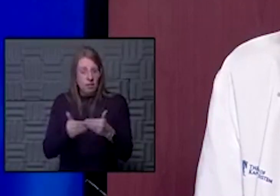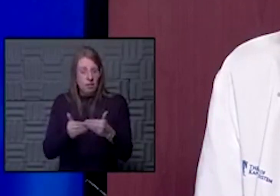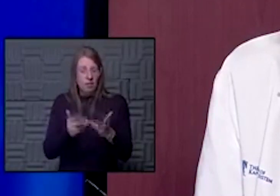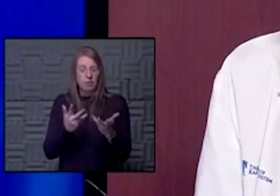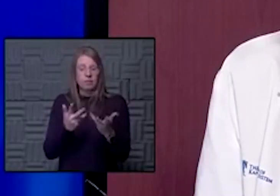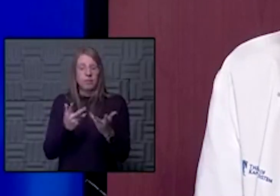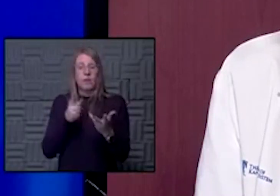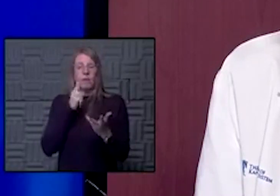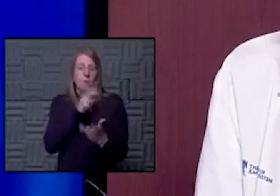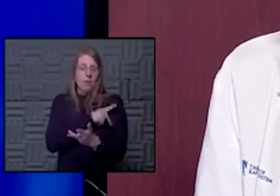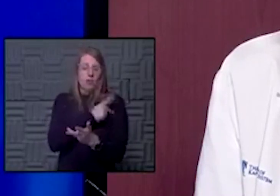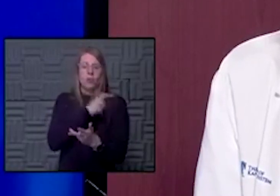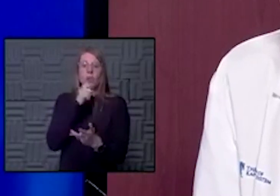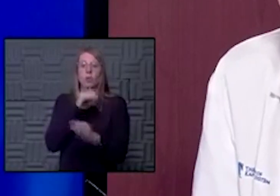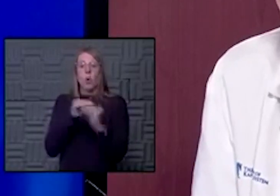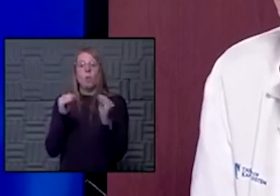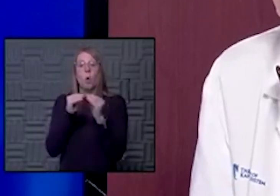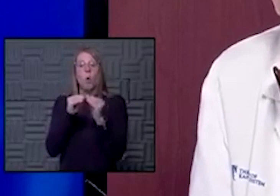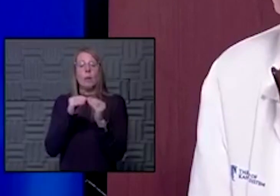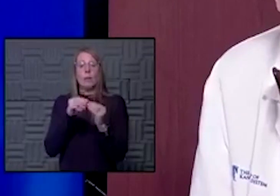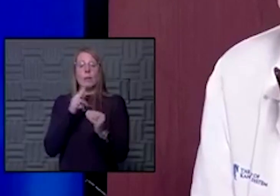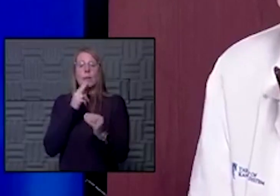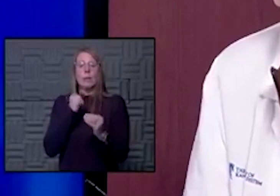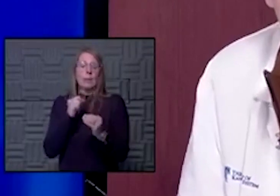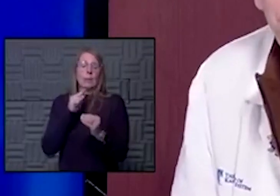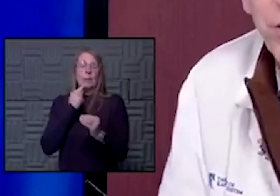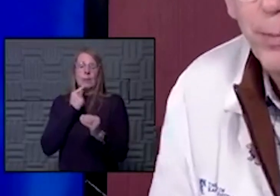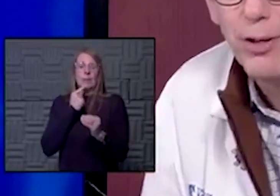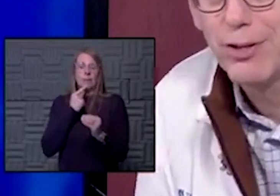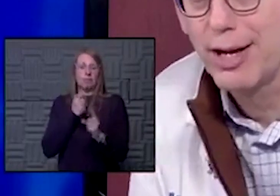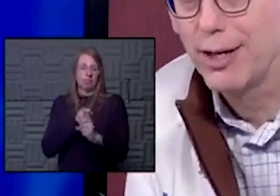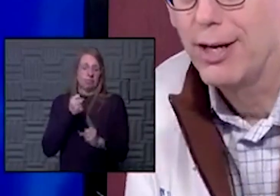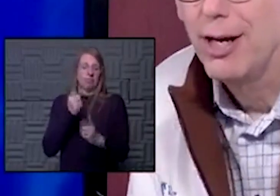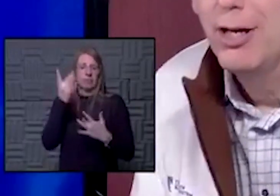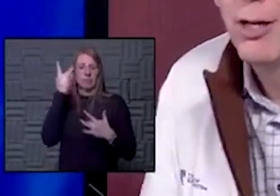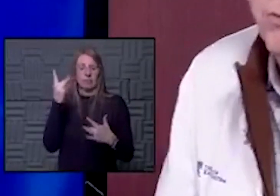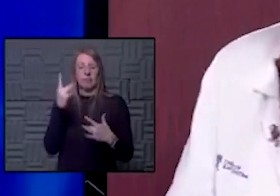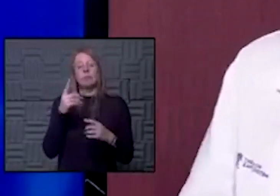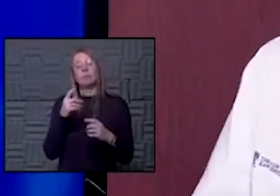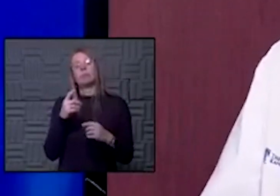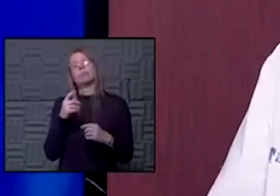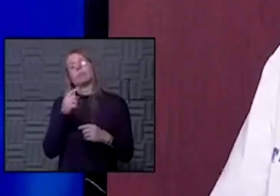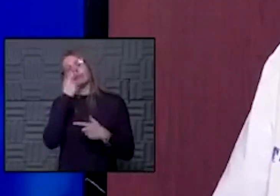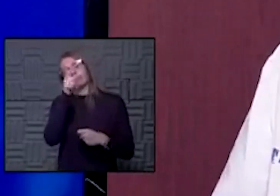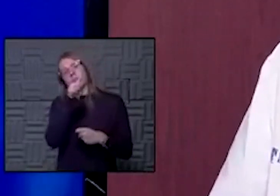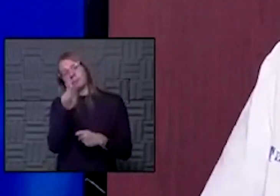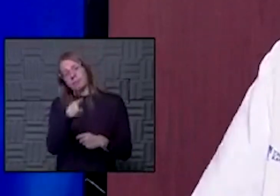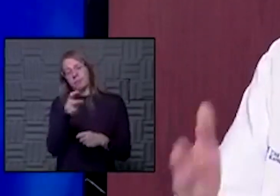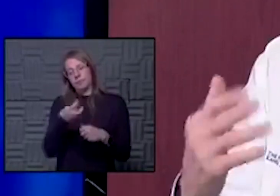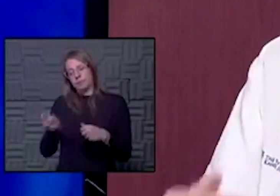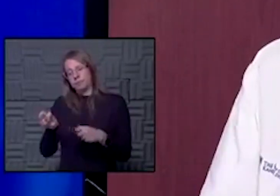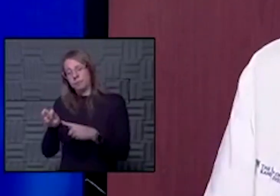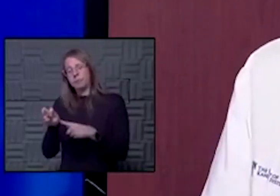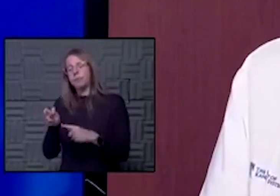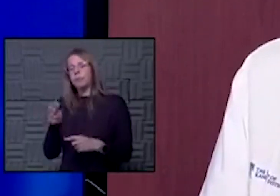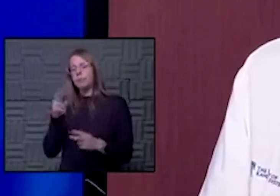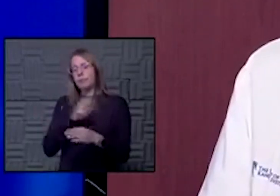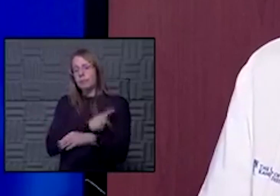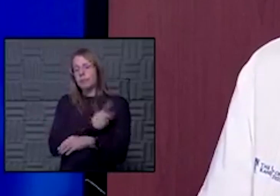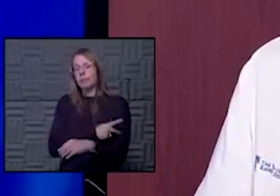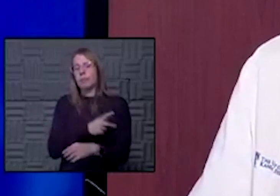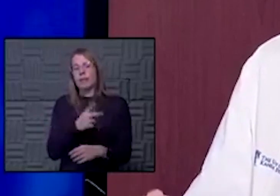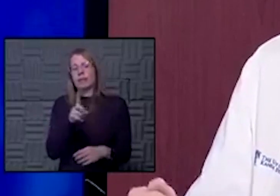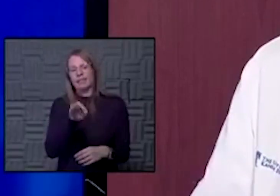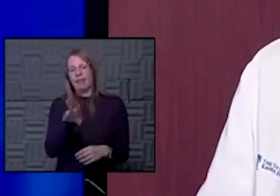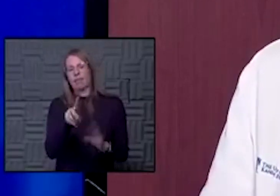no longer in the acute phase? it's an interesting question. So are we able to transfer patients out? You know, one of our big struggles, and David, can comment on this,